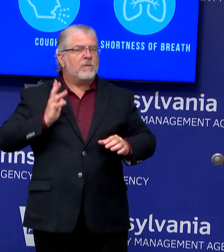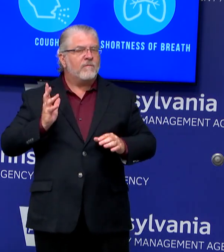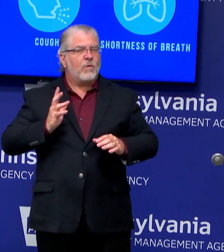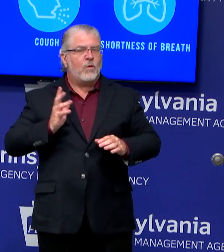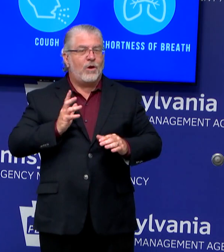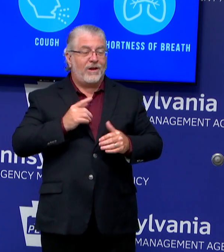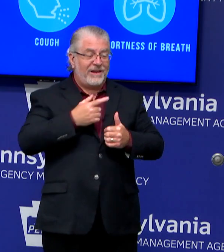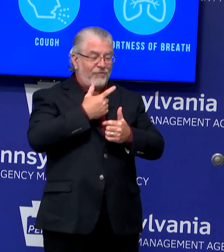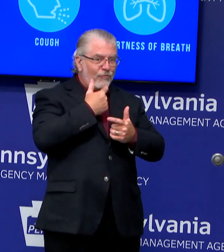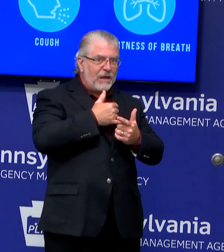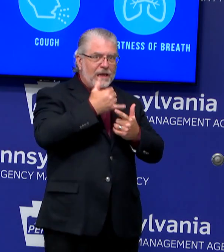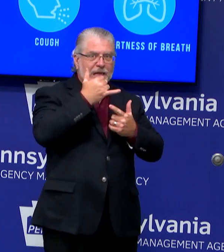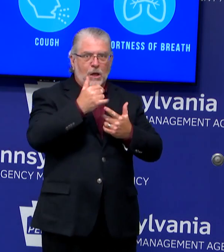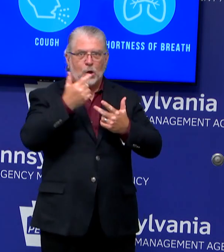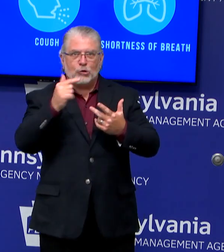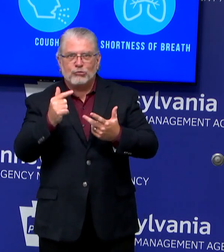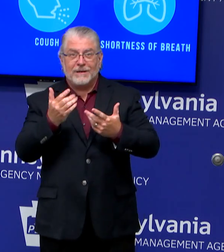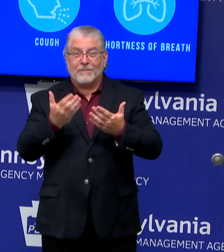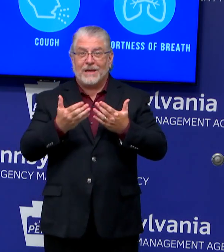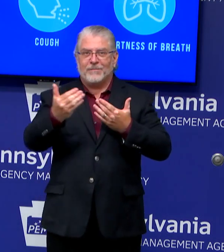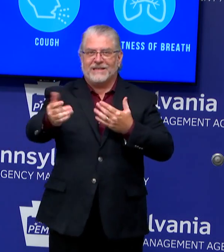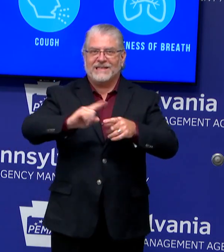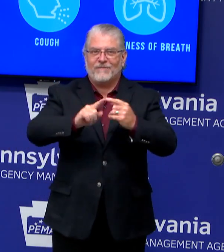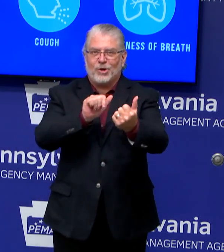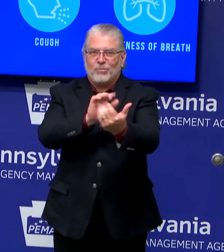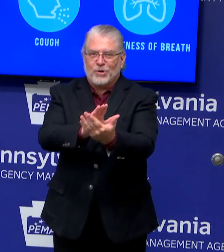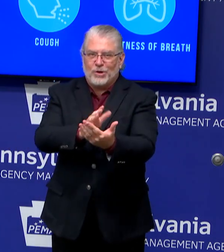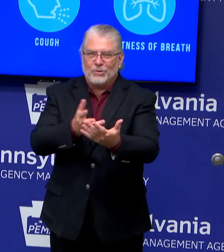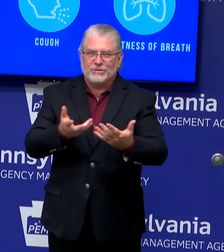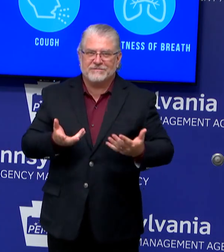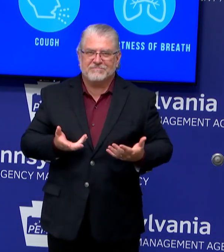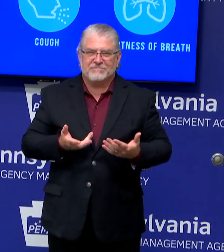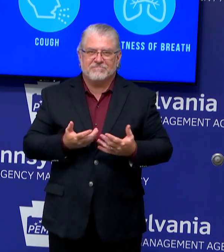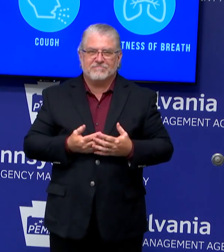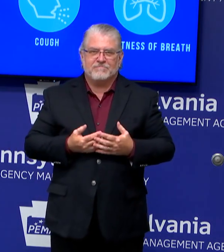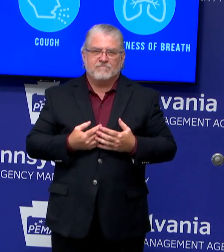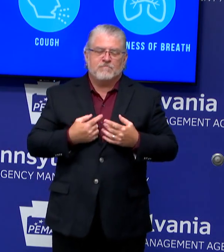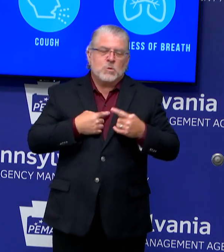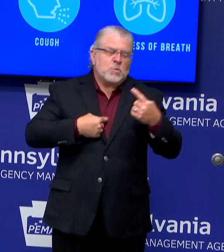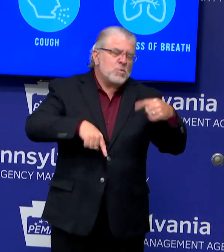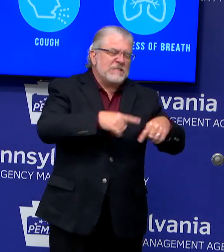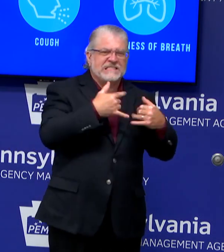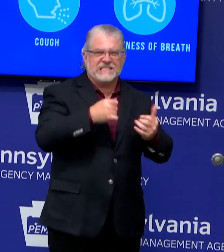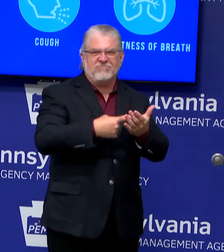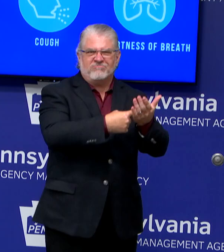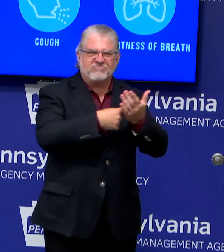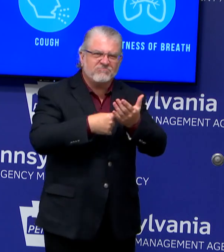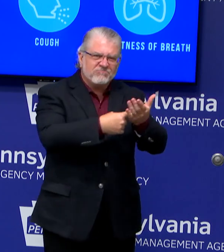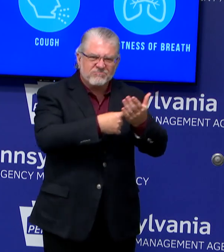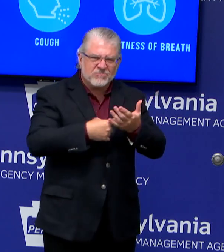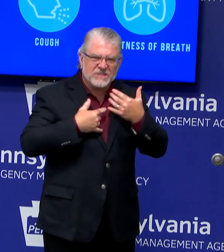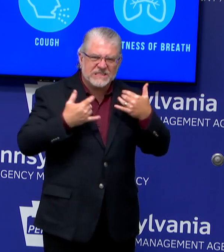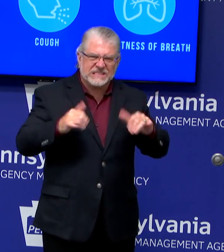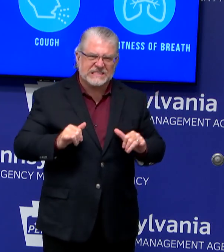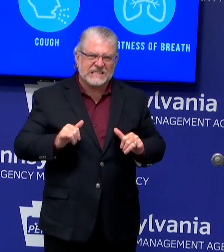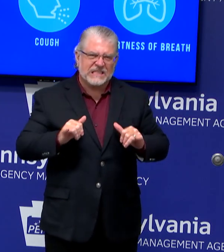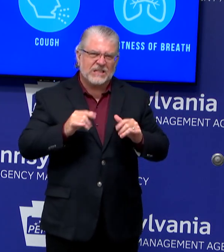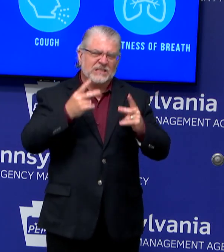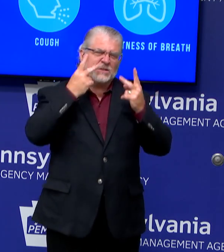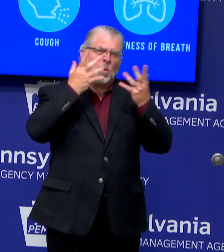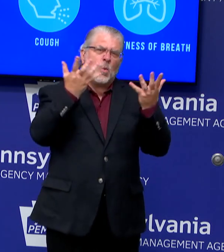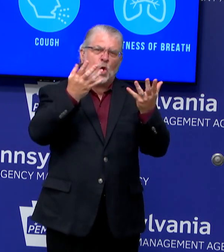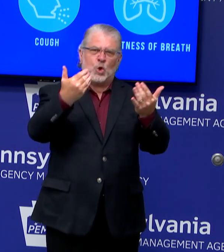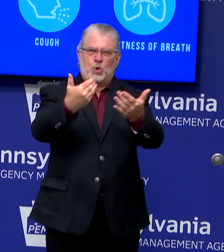red thing makes any sense. We're working on what that new normal is going to be. And back to Angela's point,